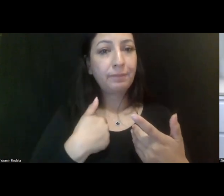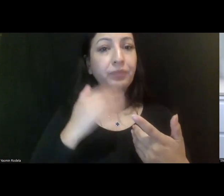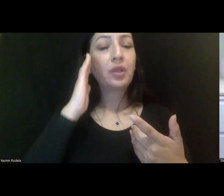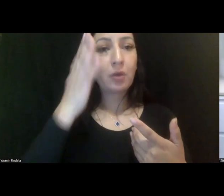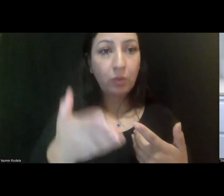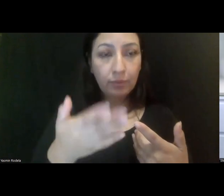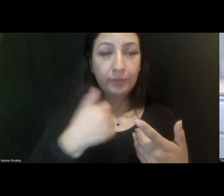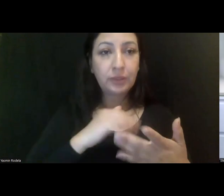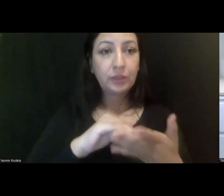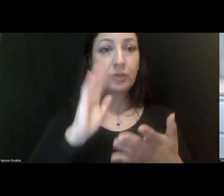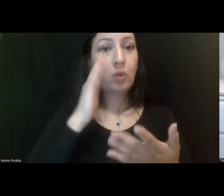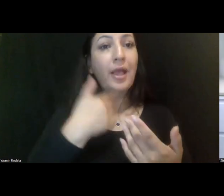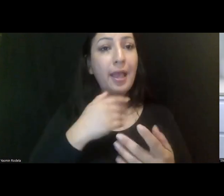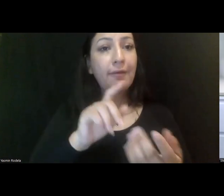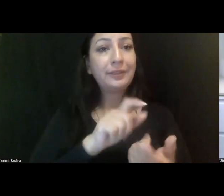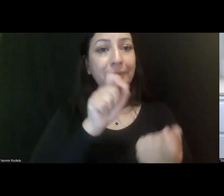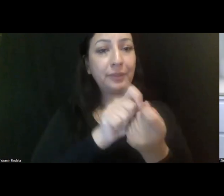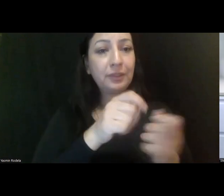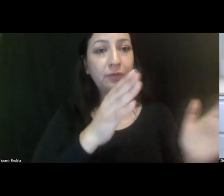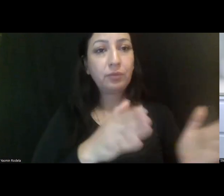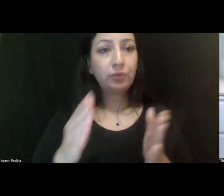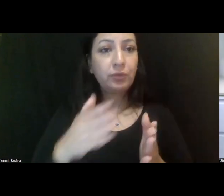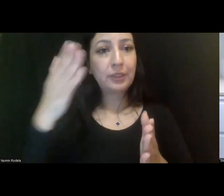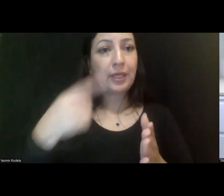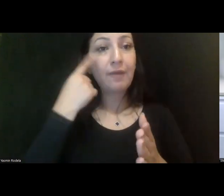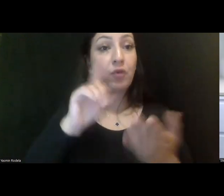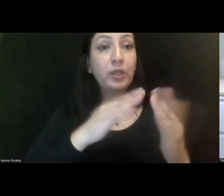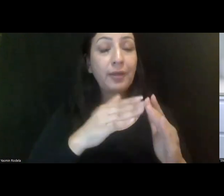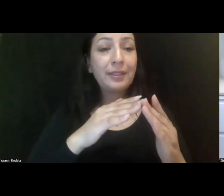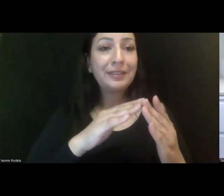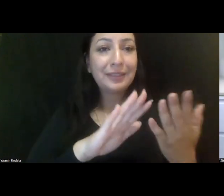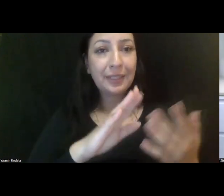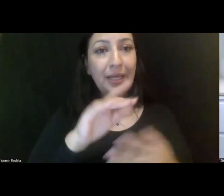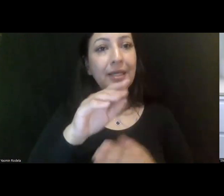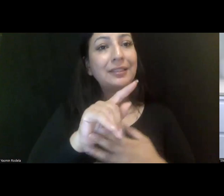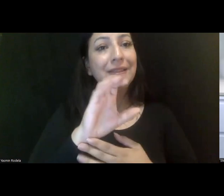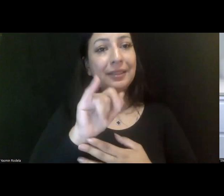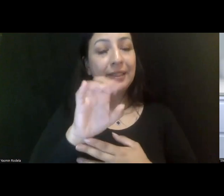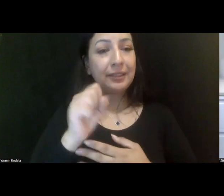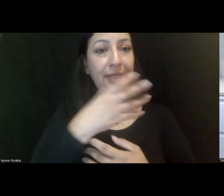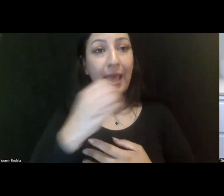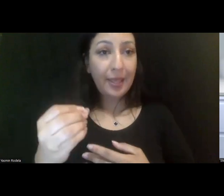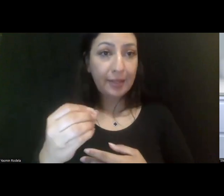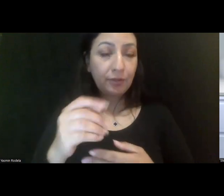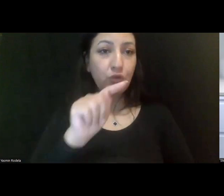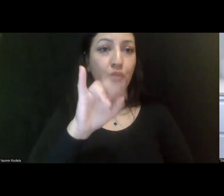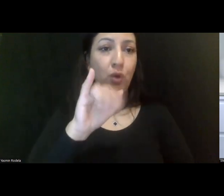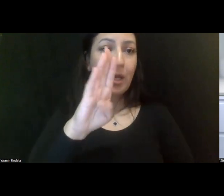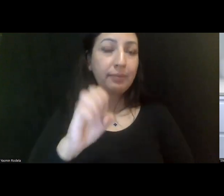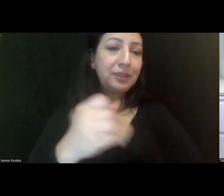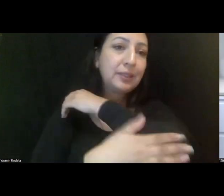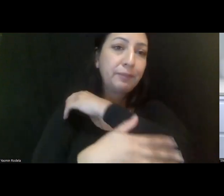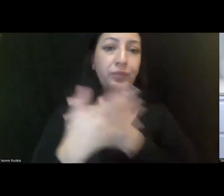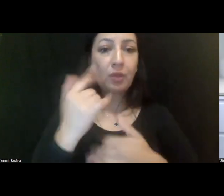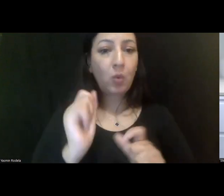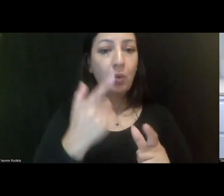be, excuse me, an actual set aside just for counties, cities, and tribes. So that $1.5 billion is